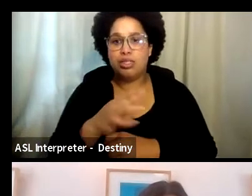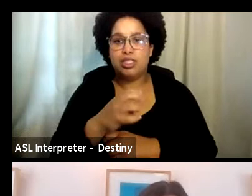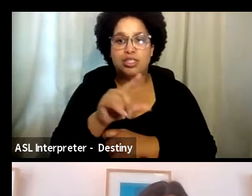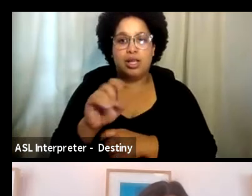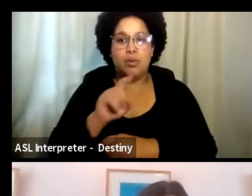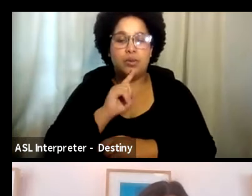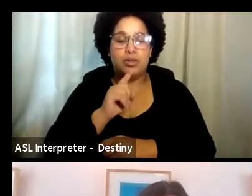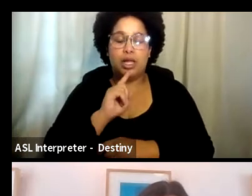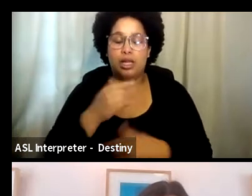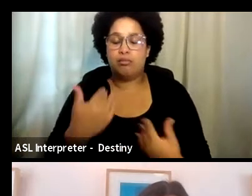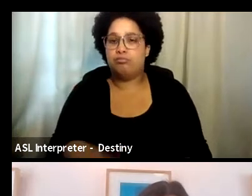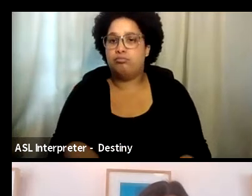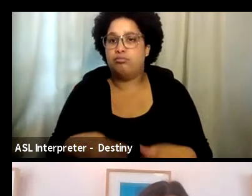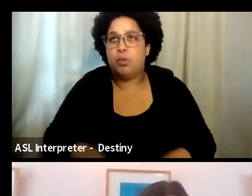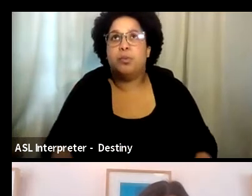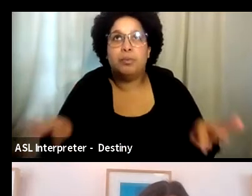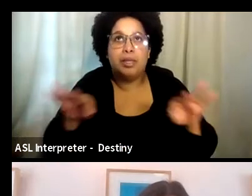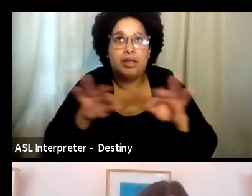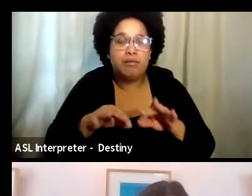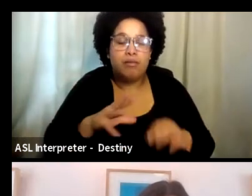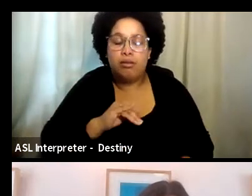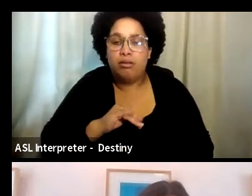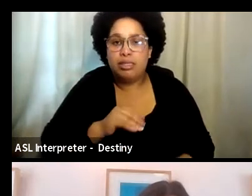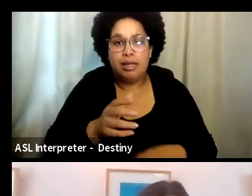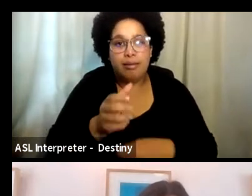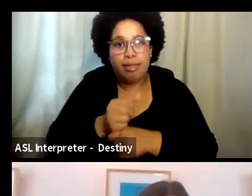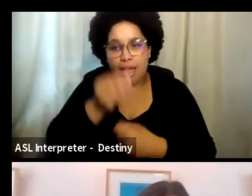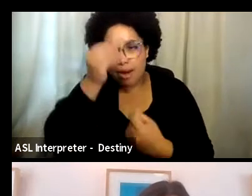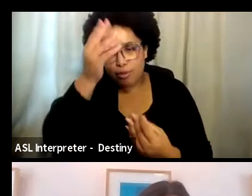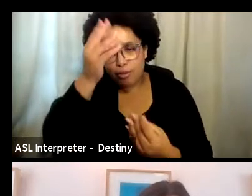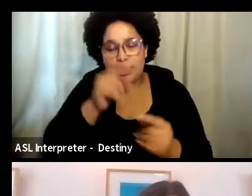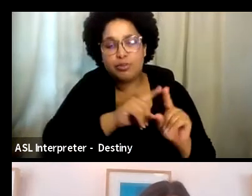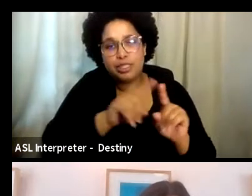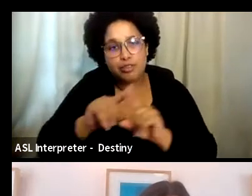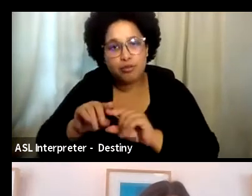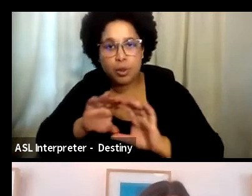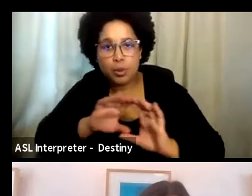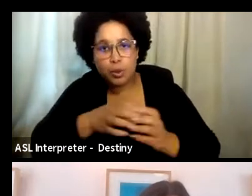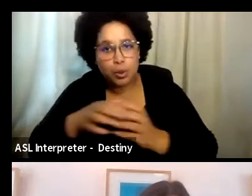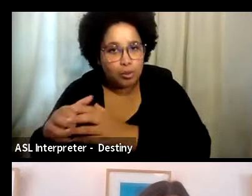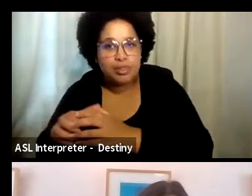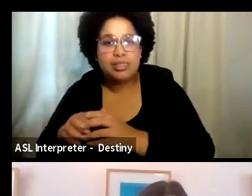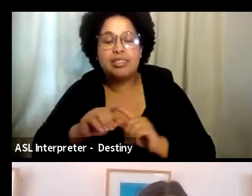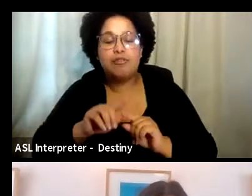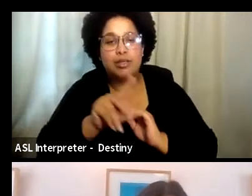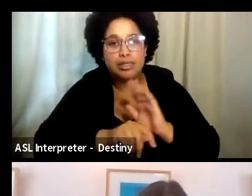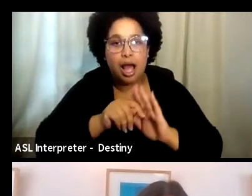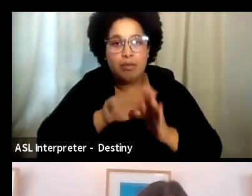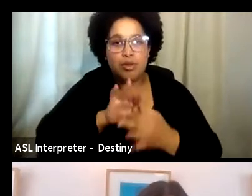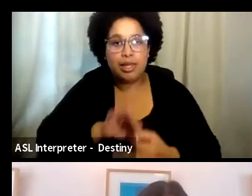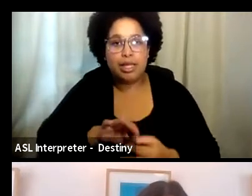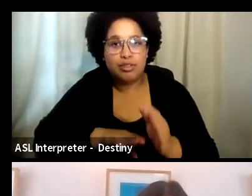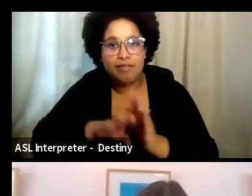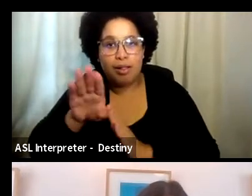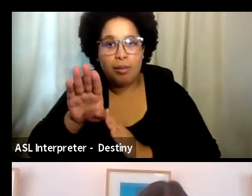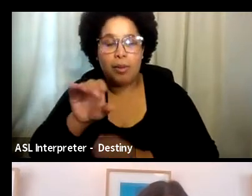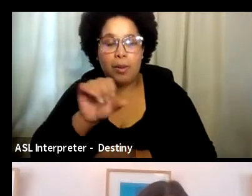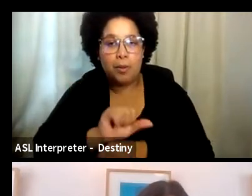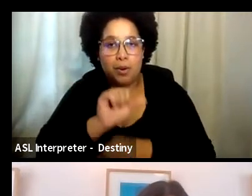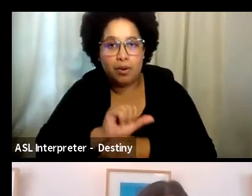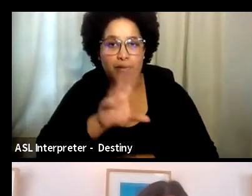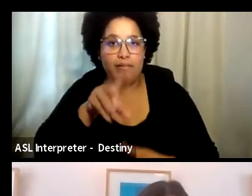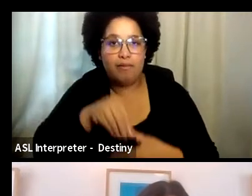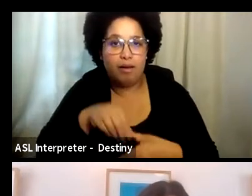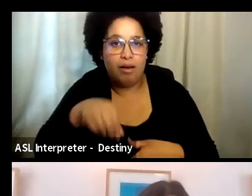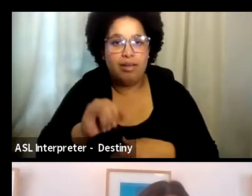get the information from all different, uh, groups and in different, uh, periods or times of their, their development as well in this work.